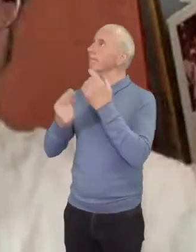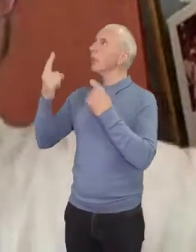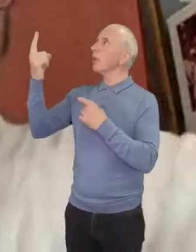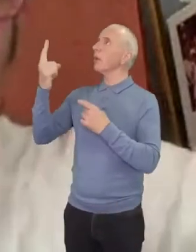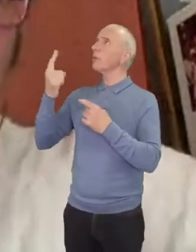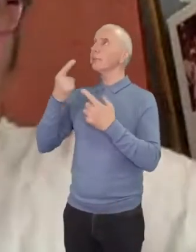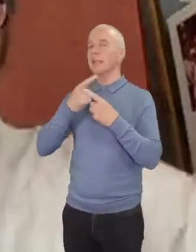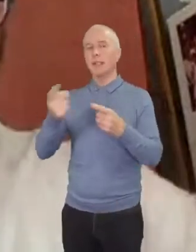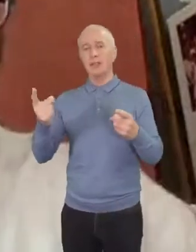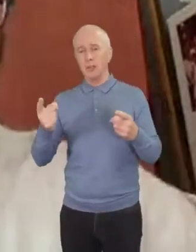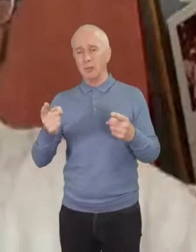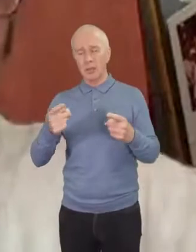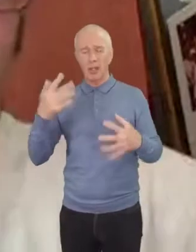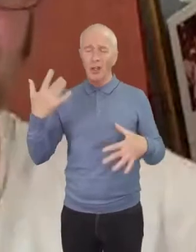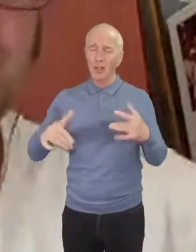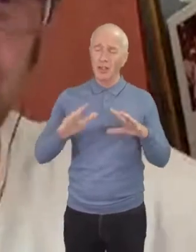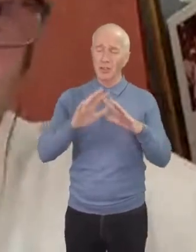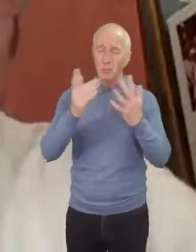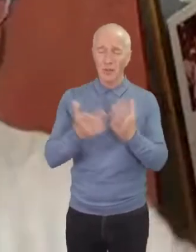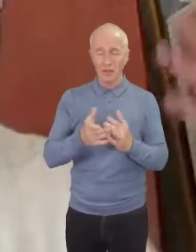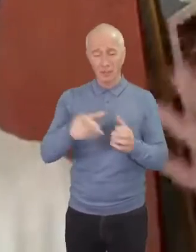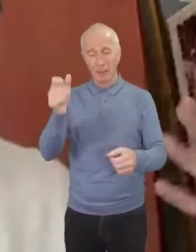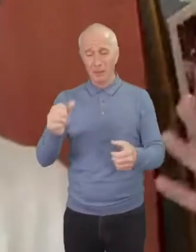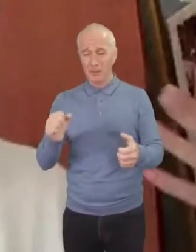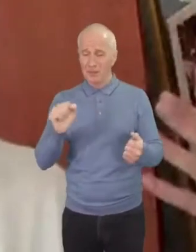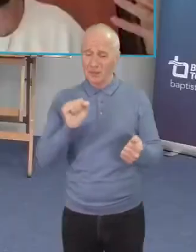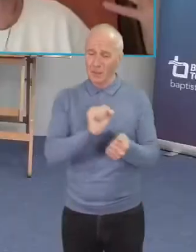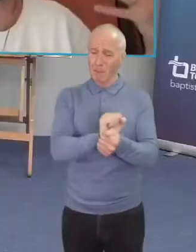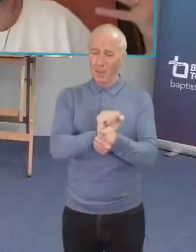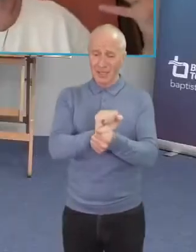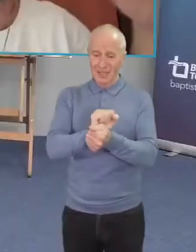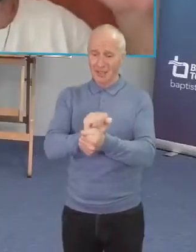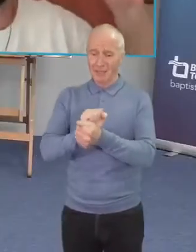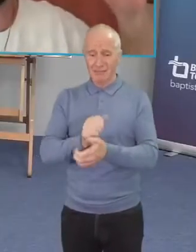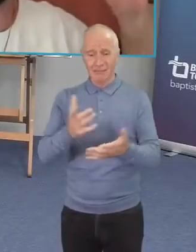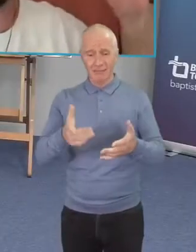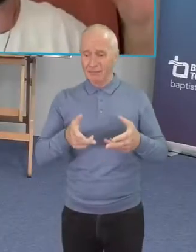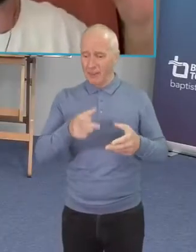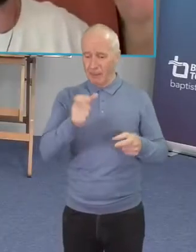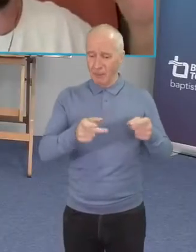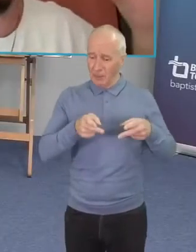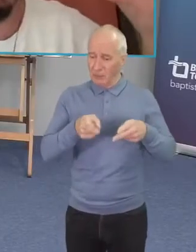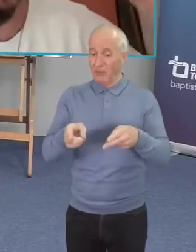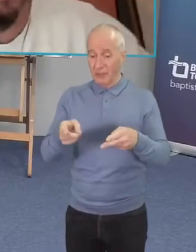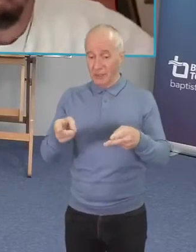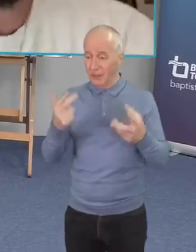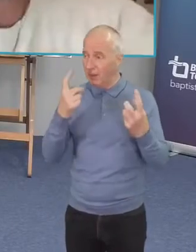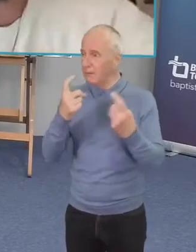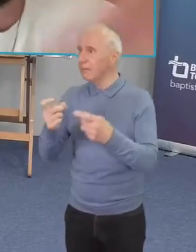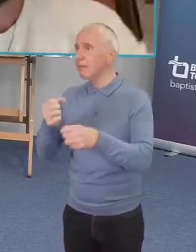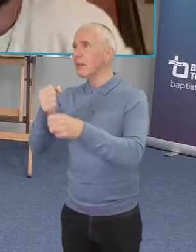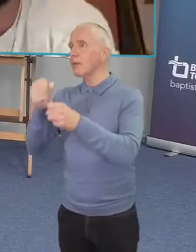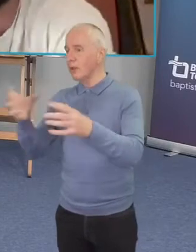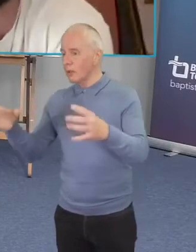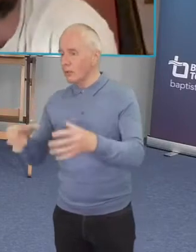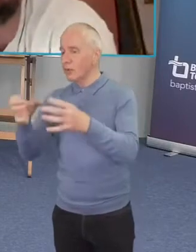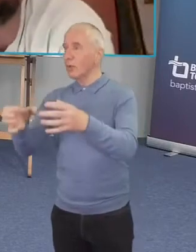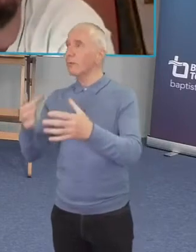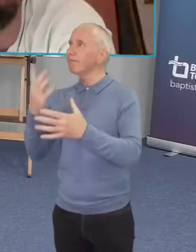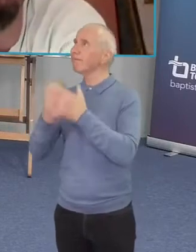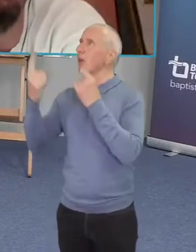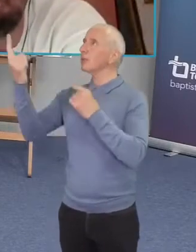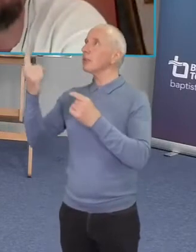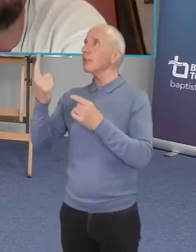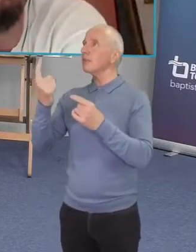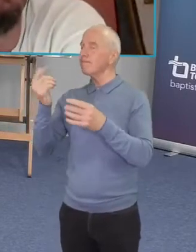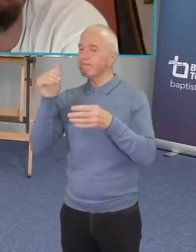to those in prison to those in the streets come find the church right but god's saying to the church get into the world go into the